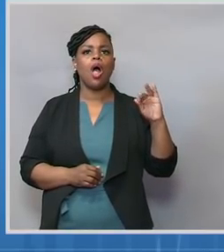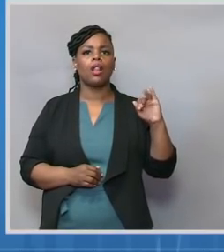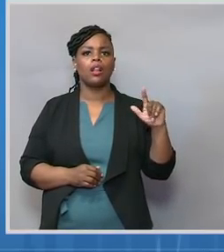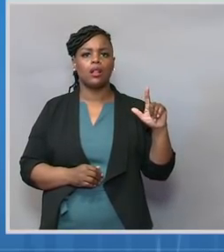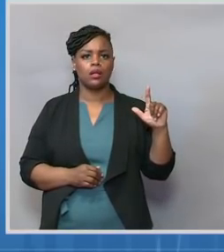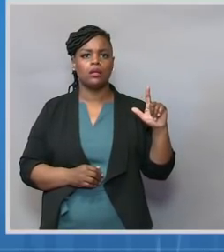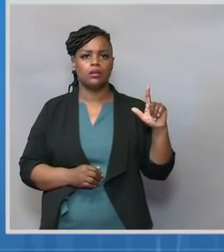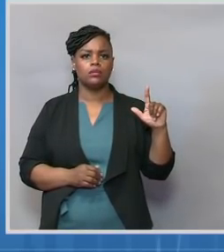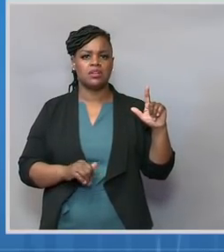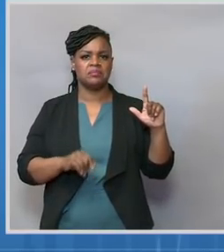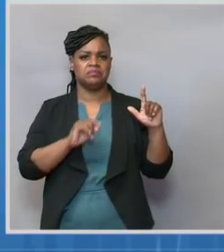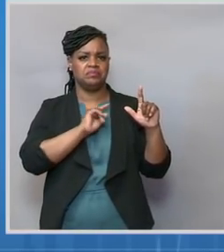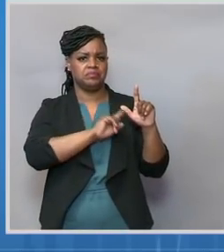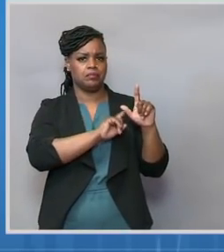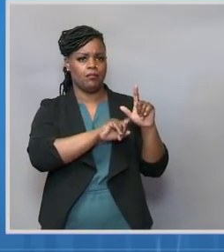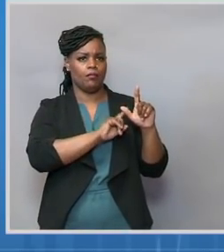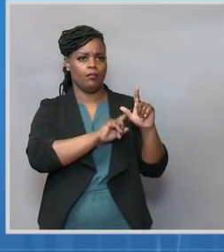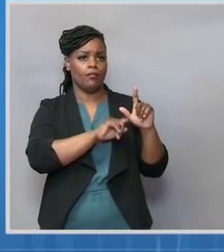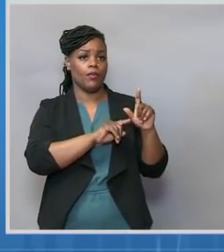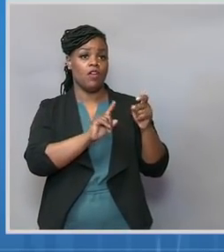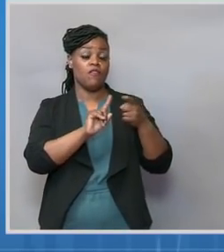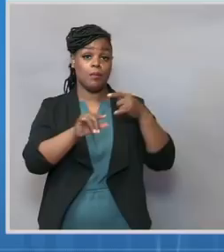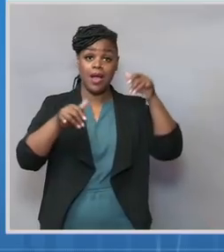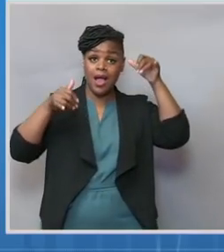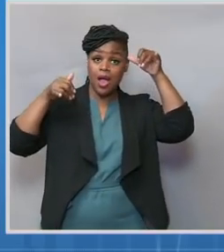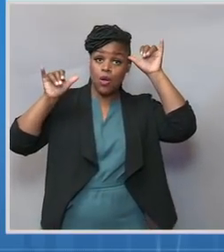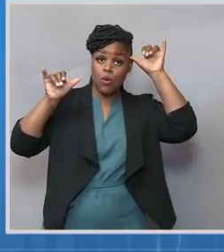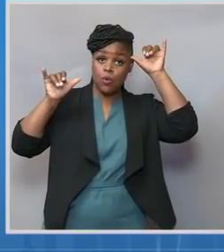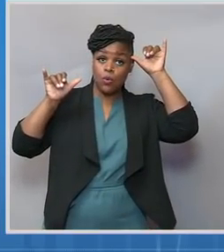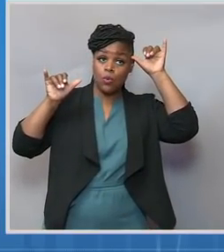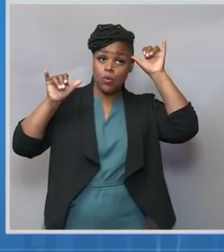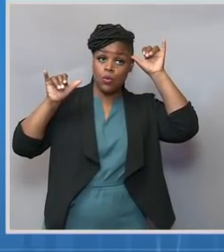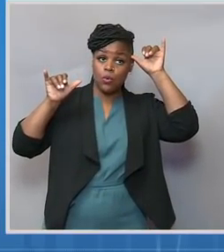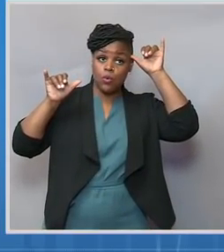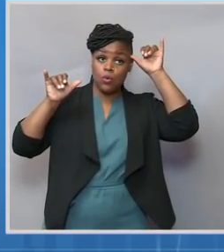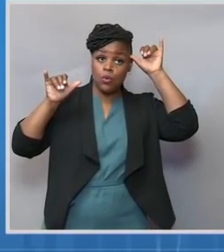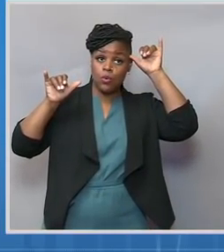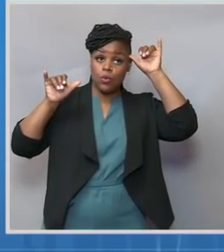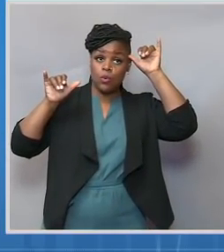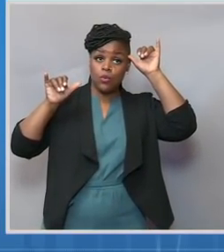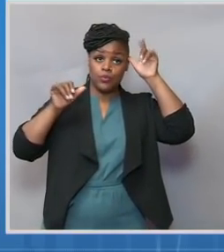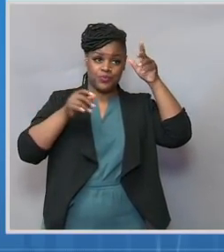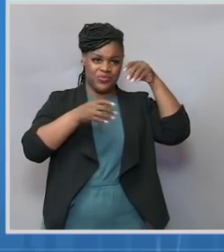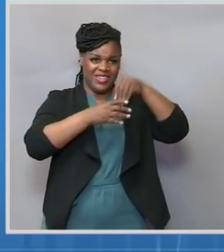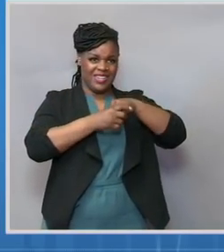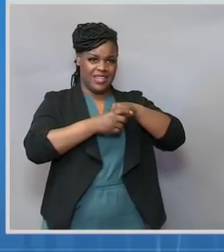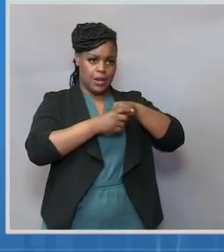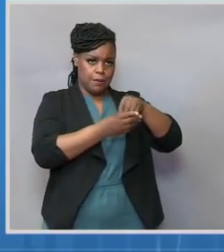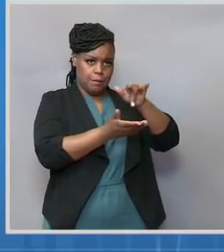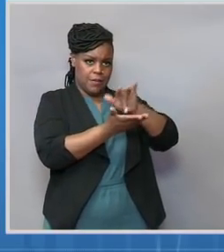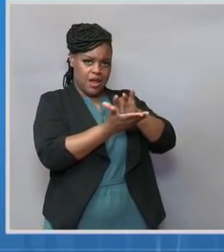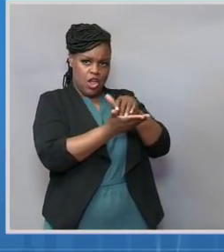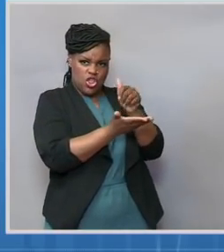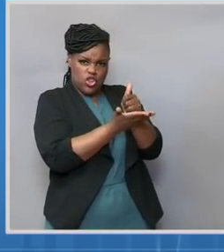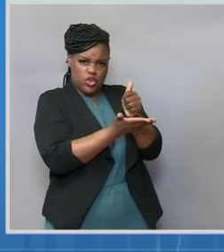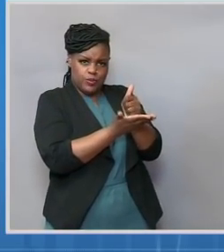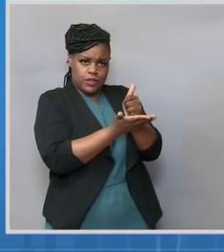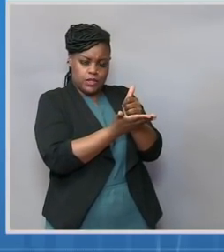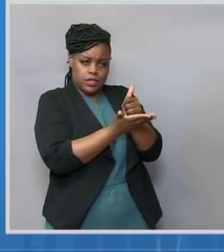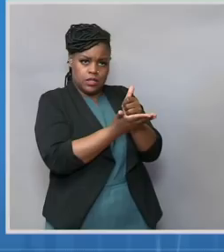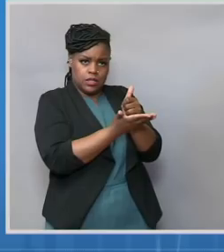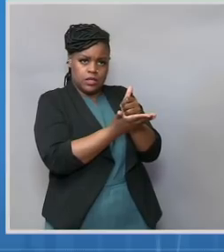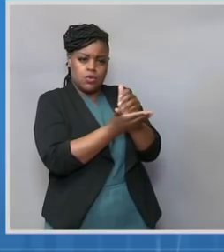transgenic cows that will be placed into a therapeutic protocol involving a number of other